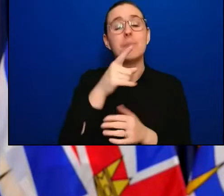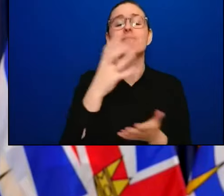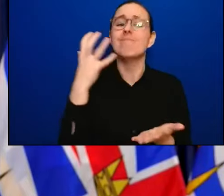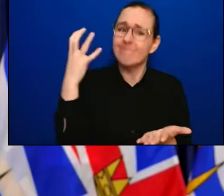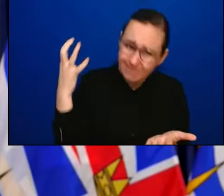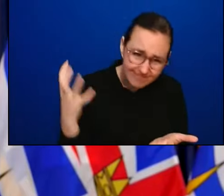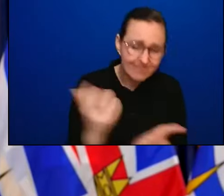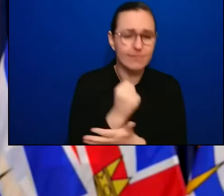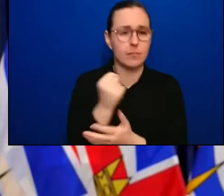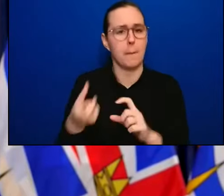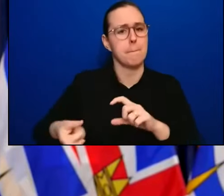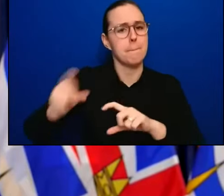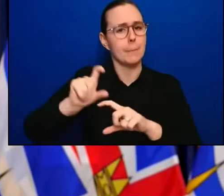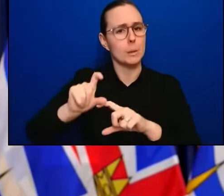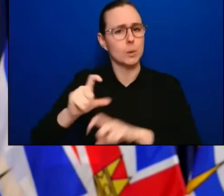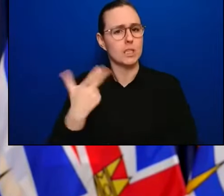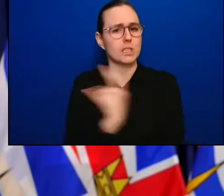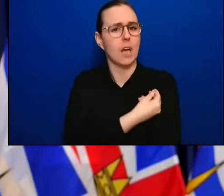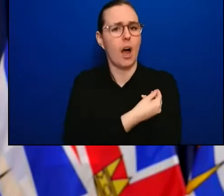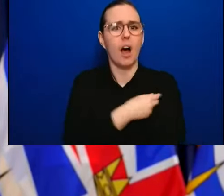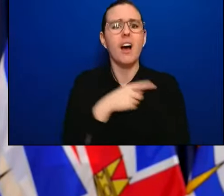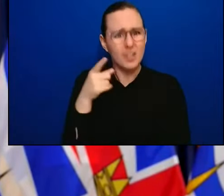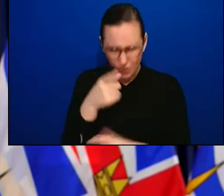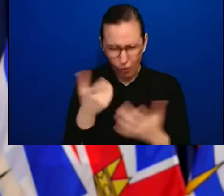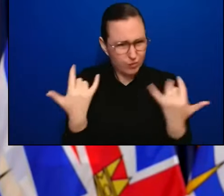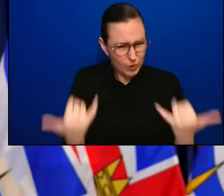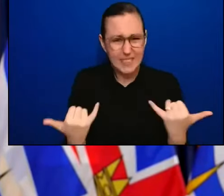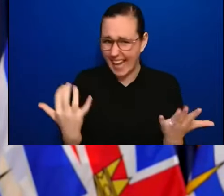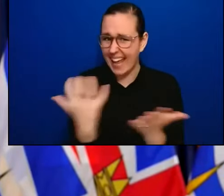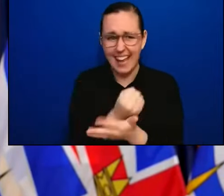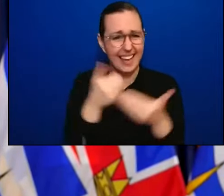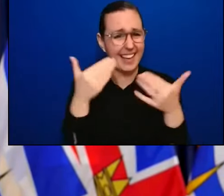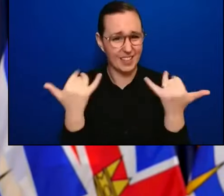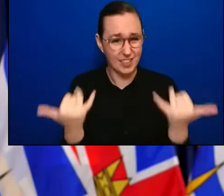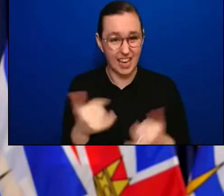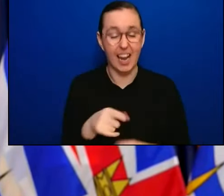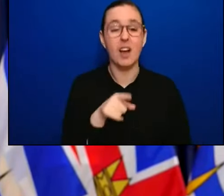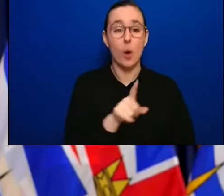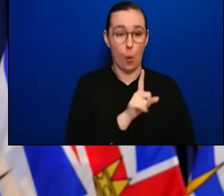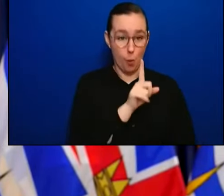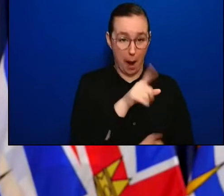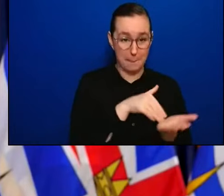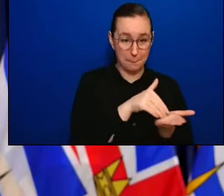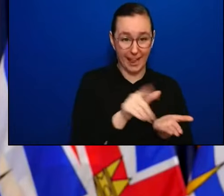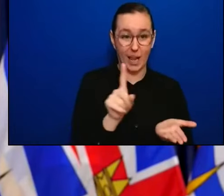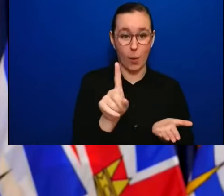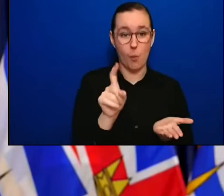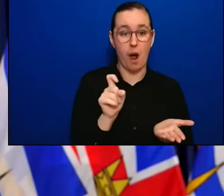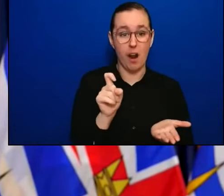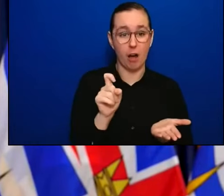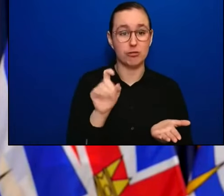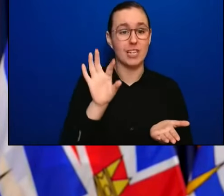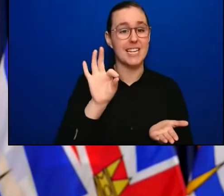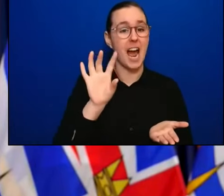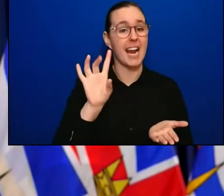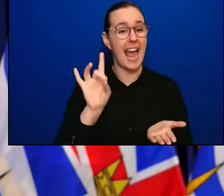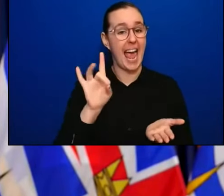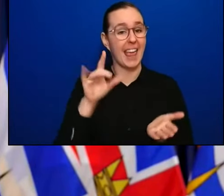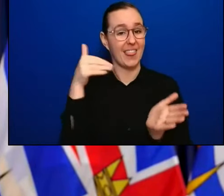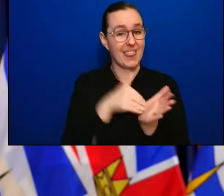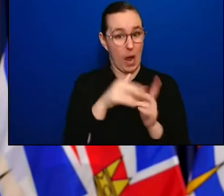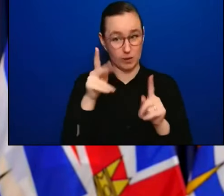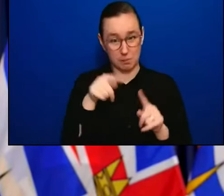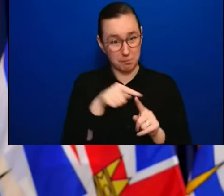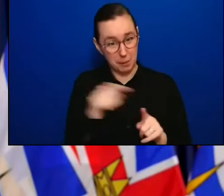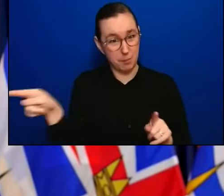And I encourage all And the 1,100,000 people in BC who are eligible for their booster doses to do the same.